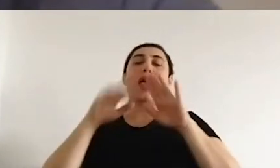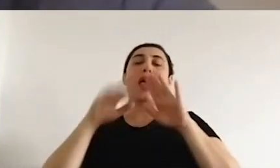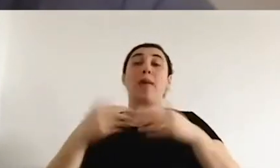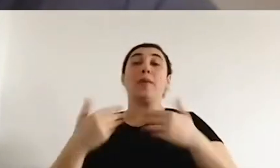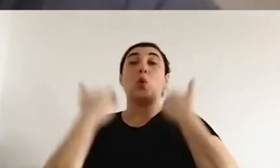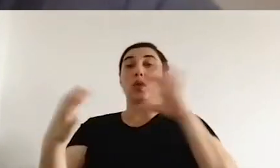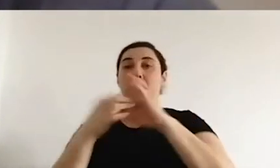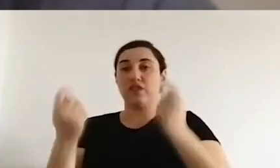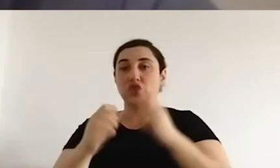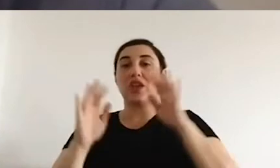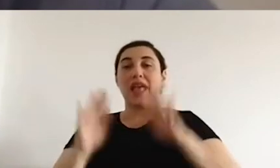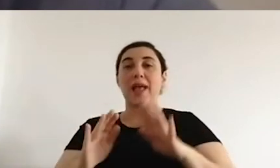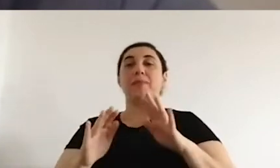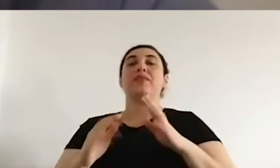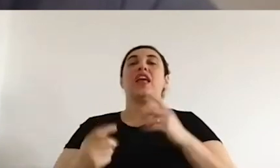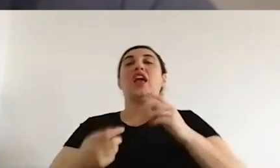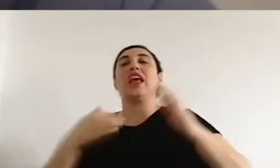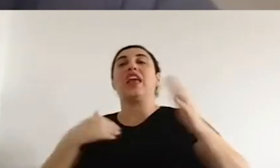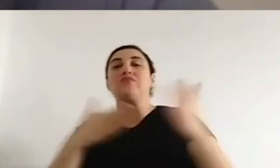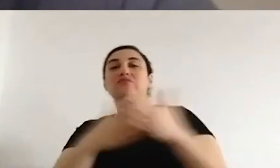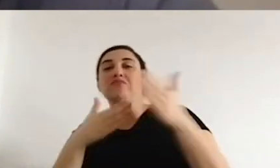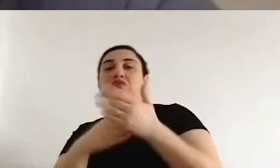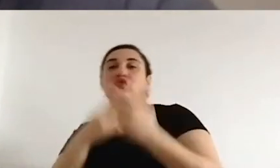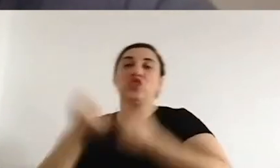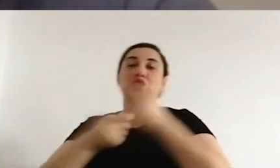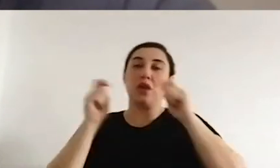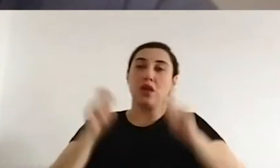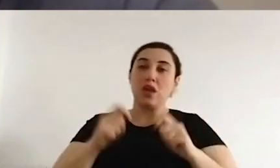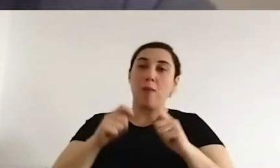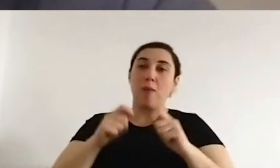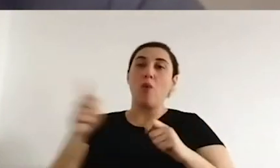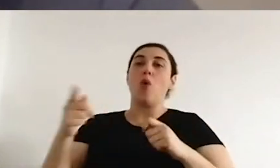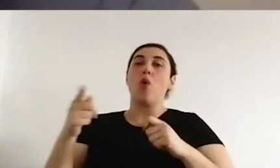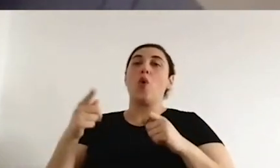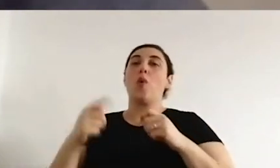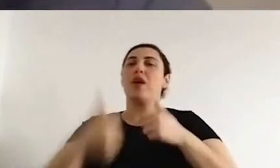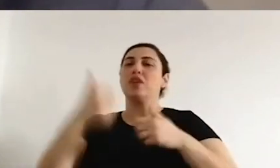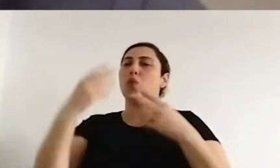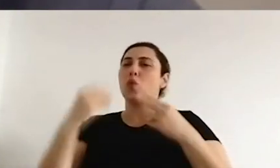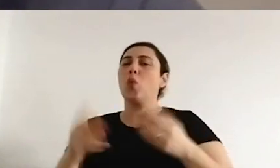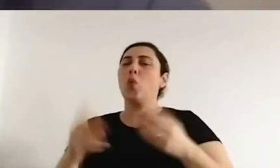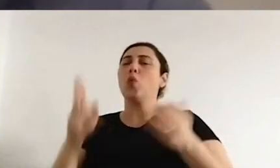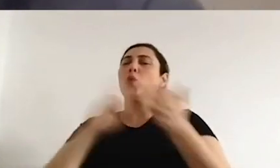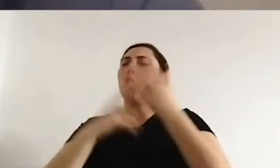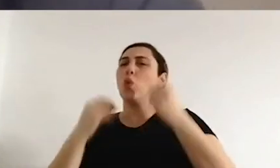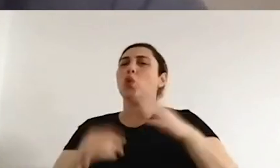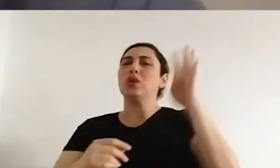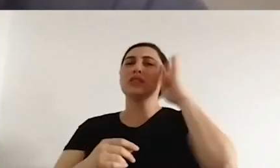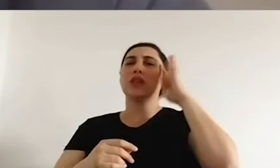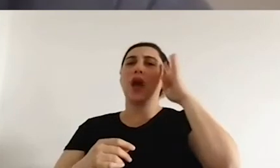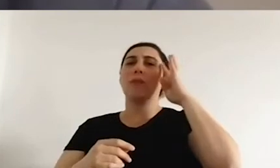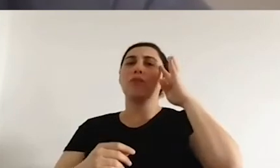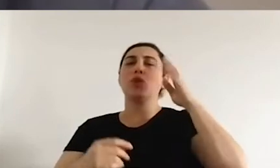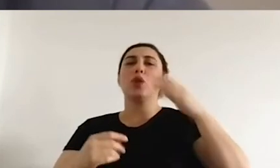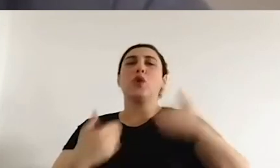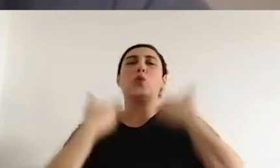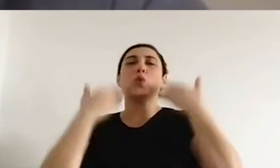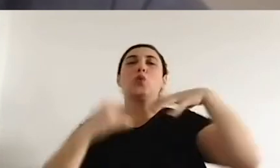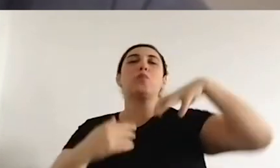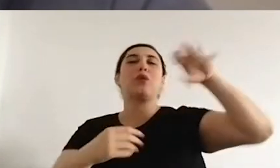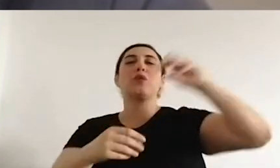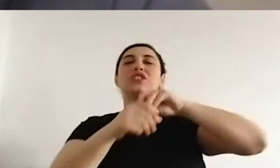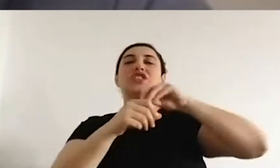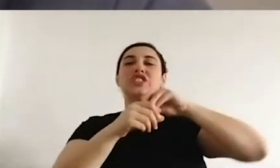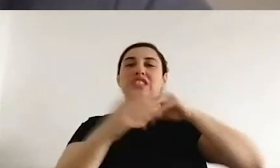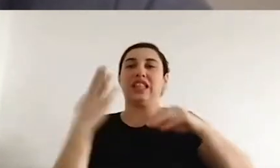at the same time. And Istanbul Bar Association Human Rights Center is chaired by her and